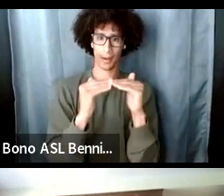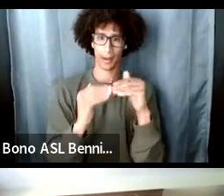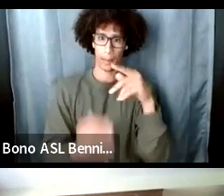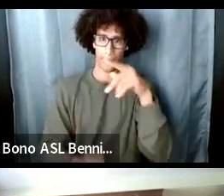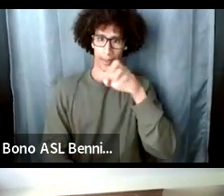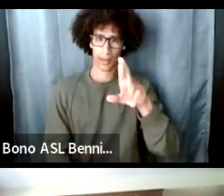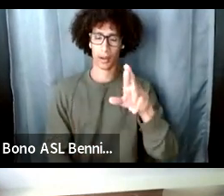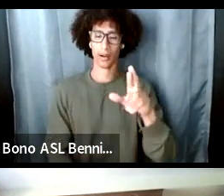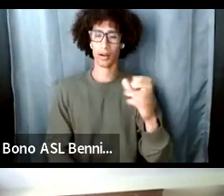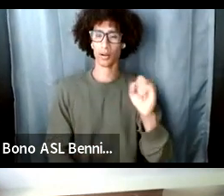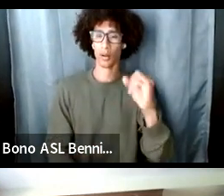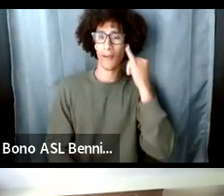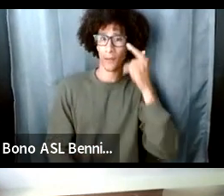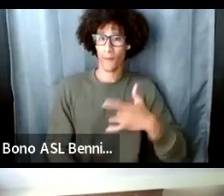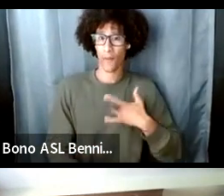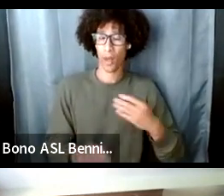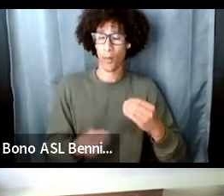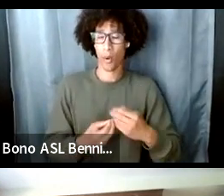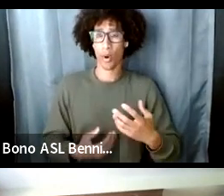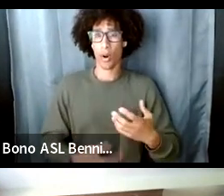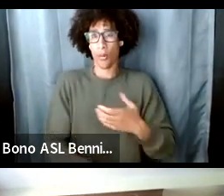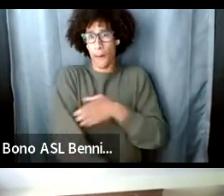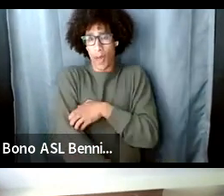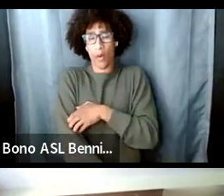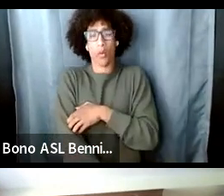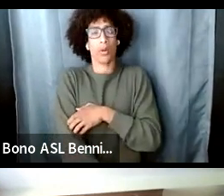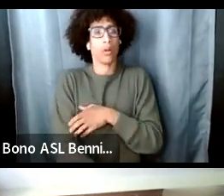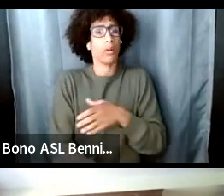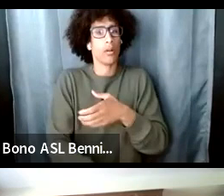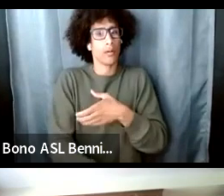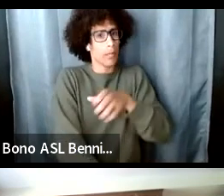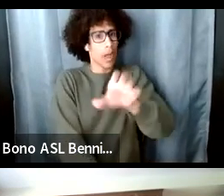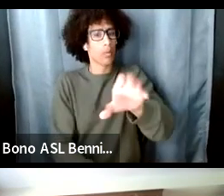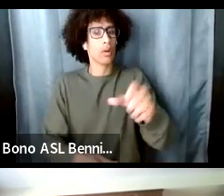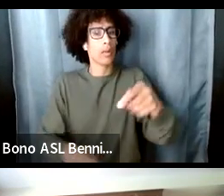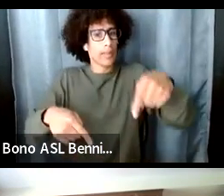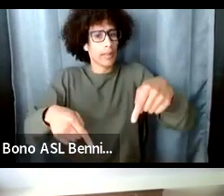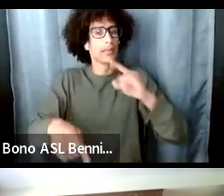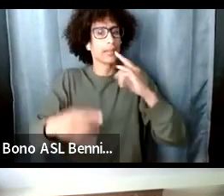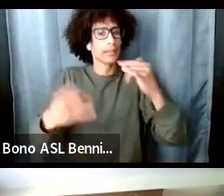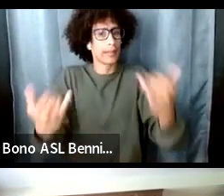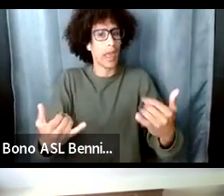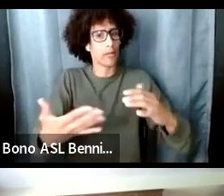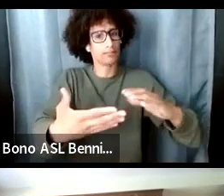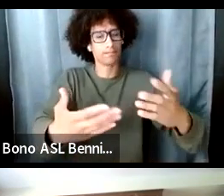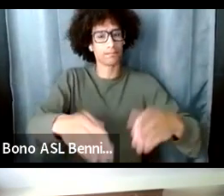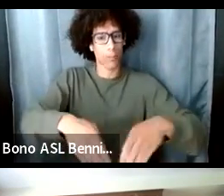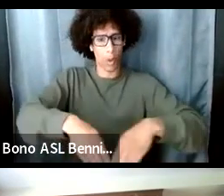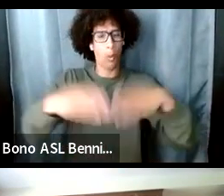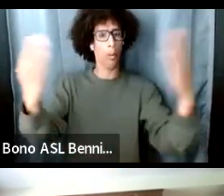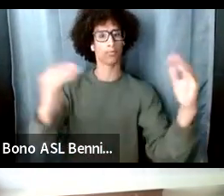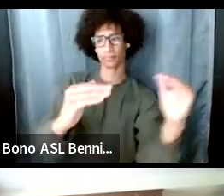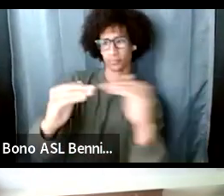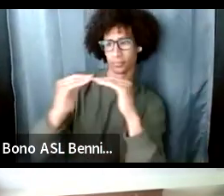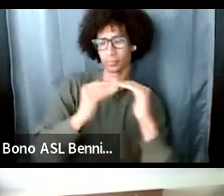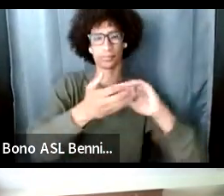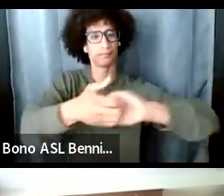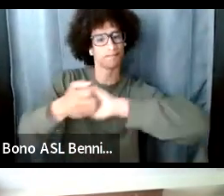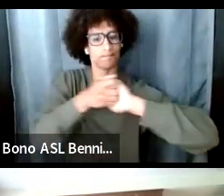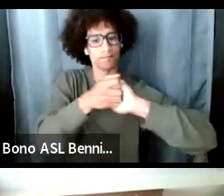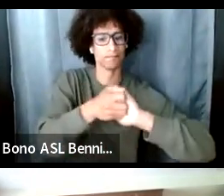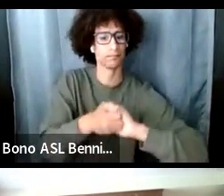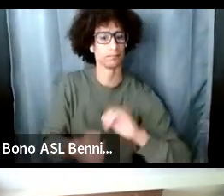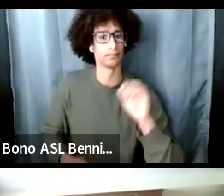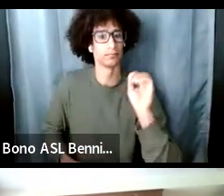yours now and those of you on the live um watching the live stream you could also ask questions and we will be able to gather those and present them